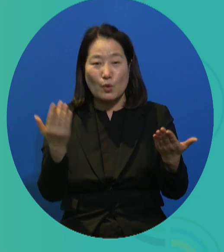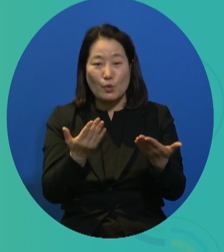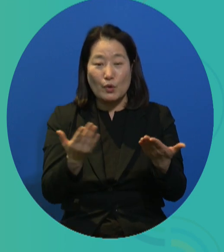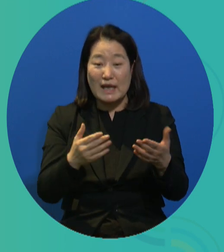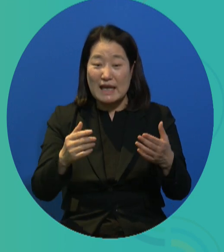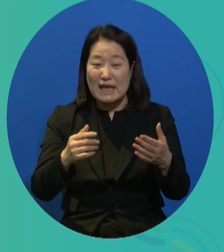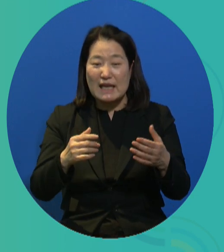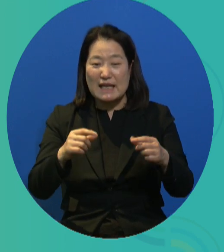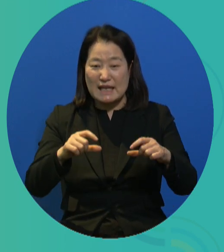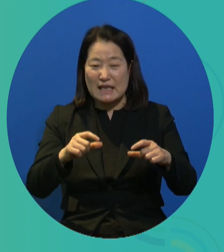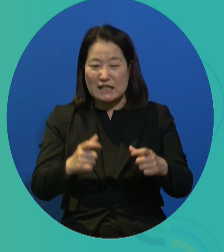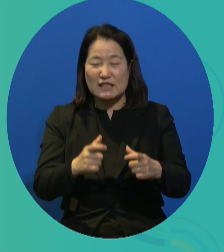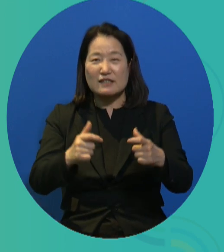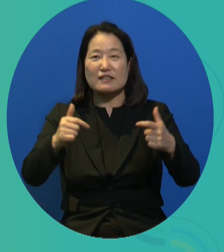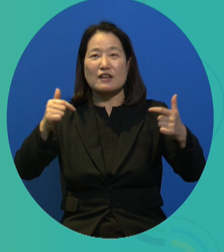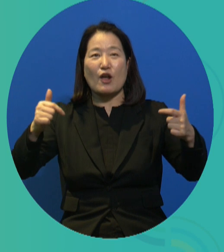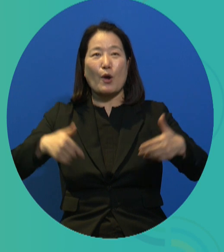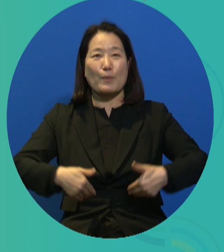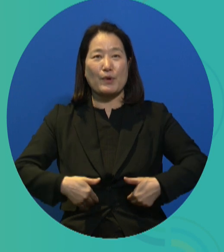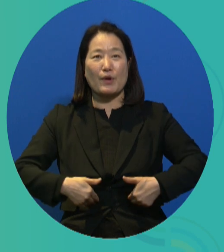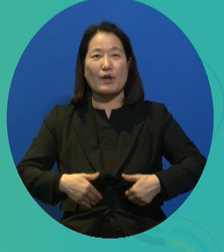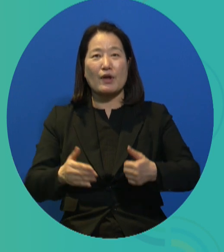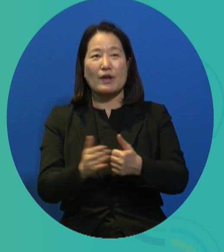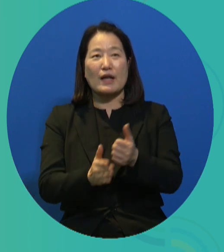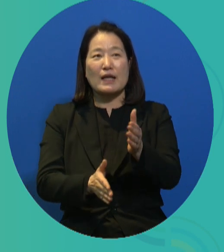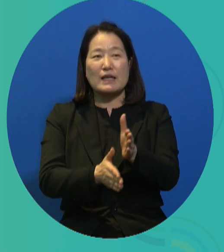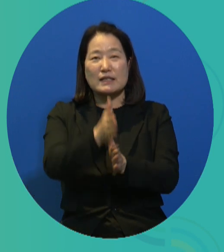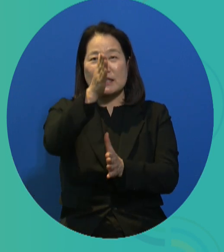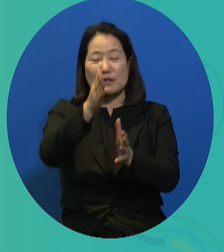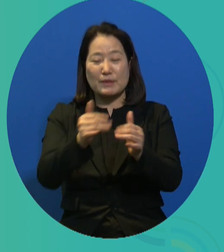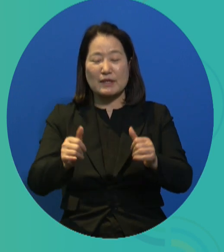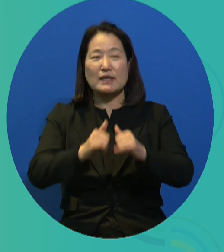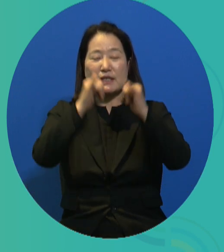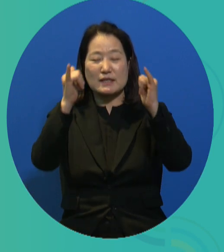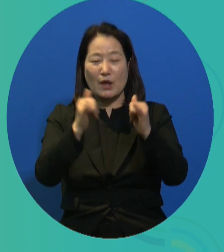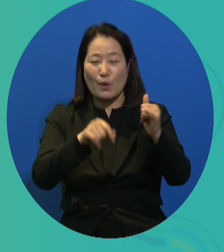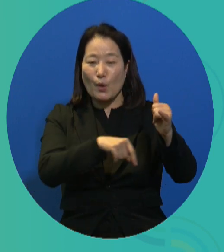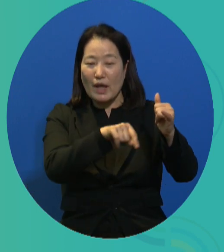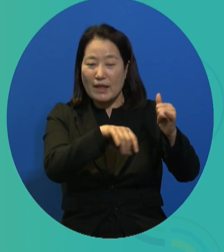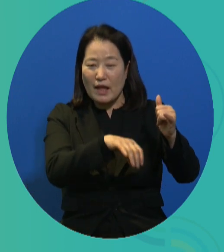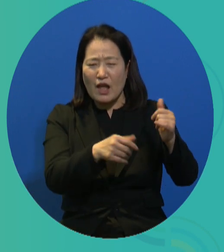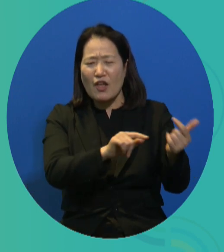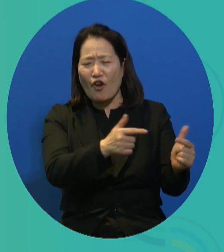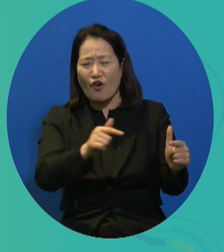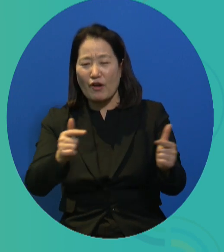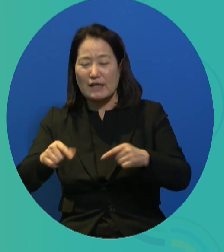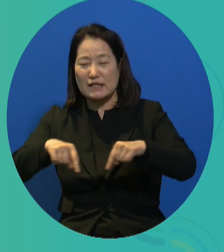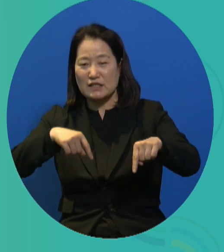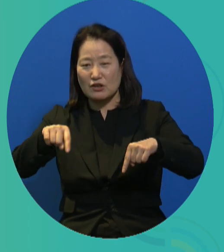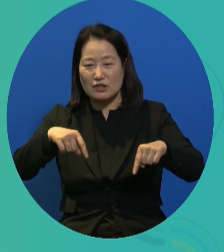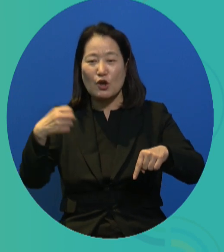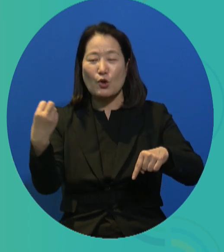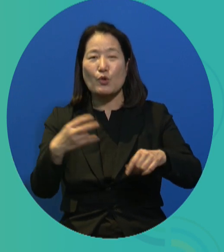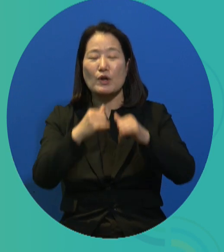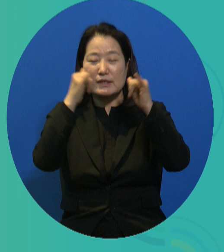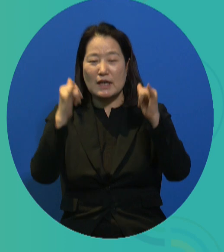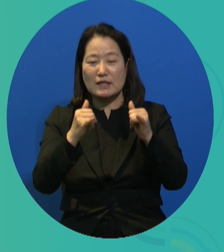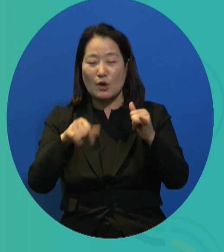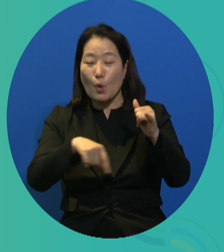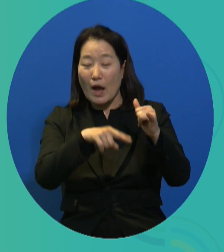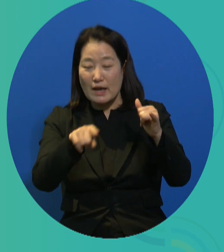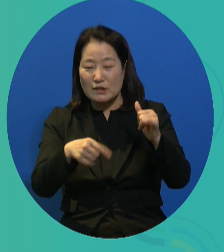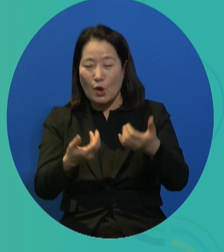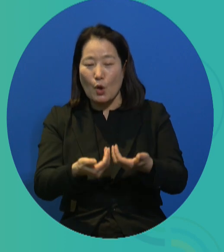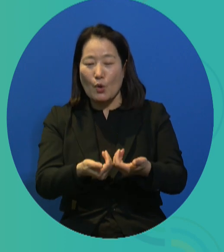and expand the activities that fall under the category of labor. So various political, social and public activities